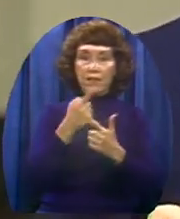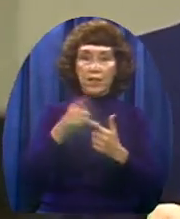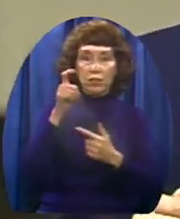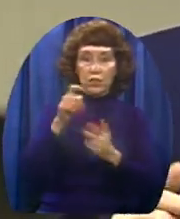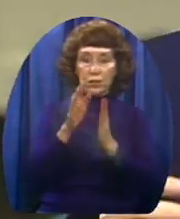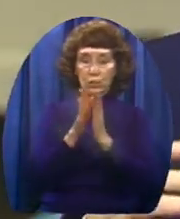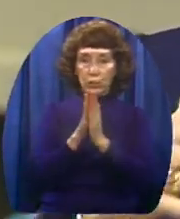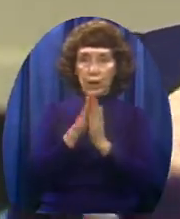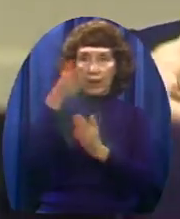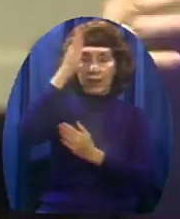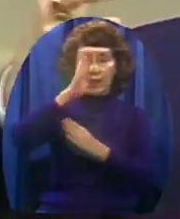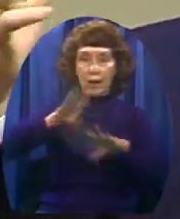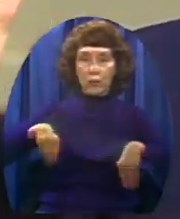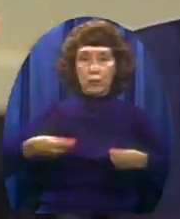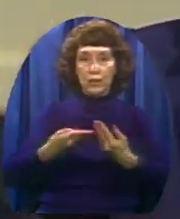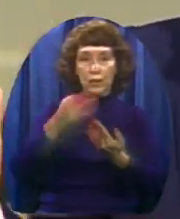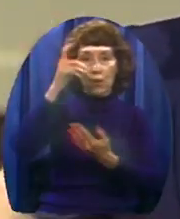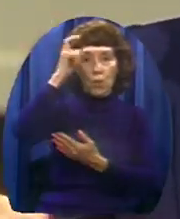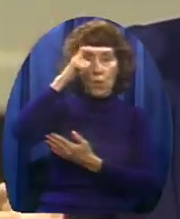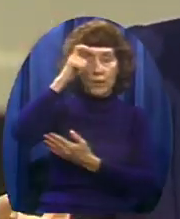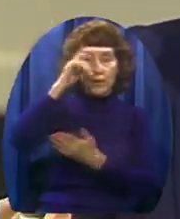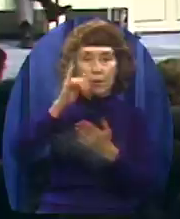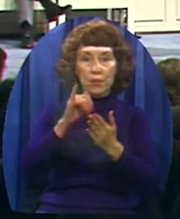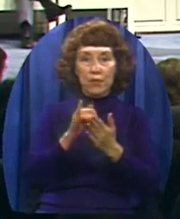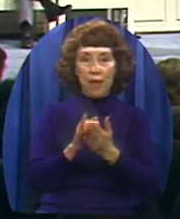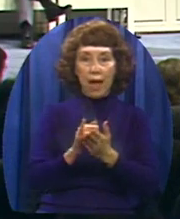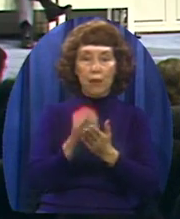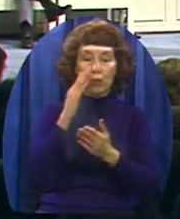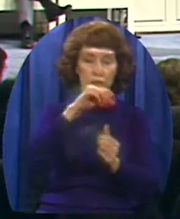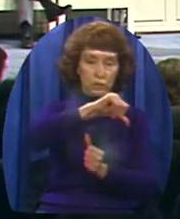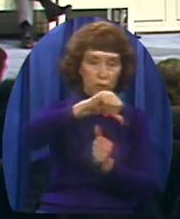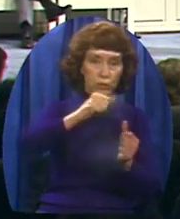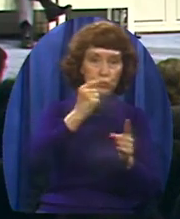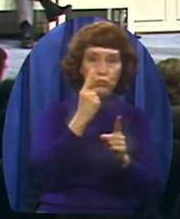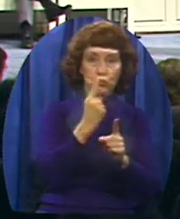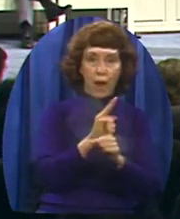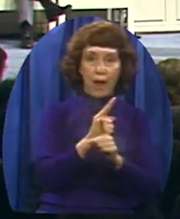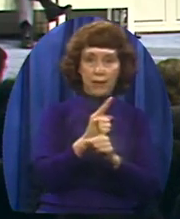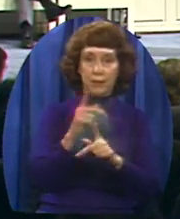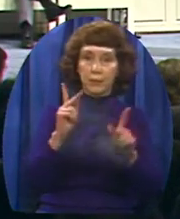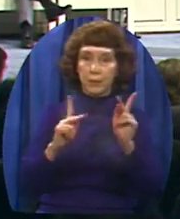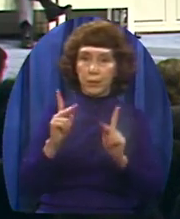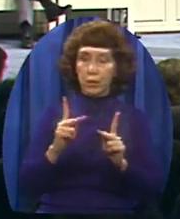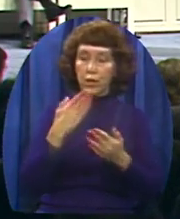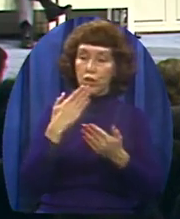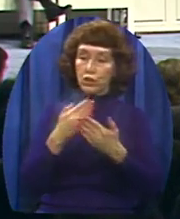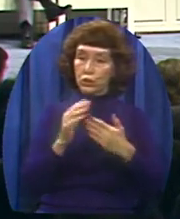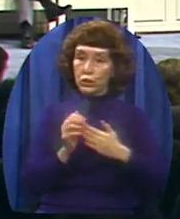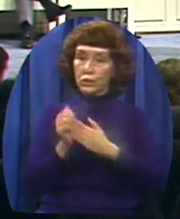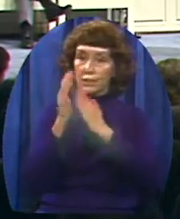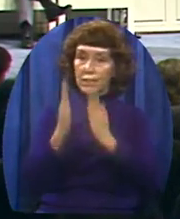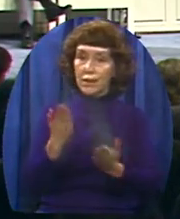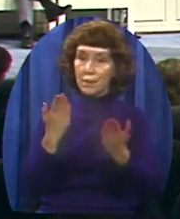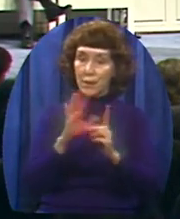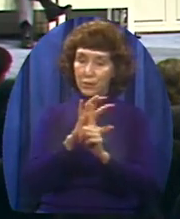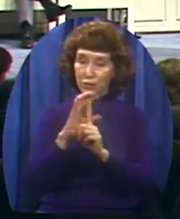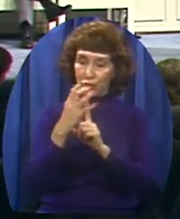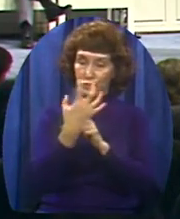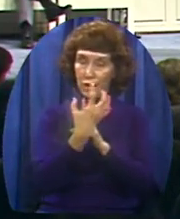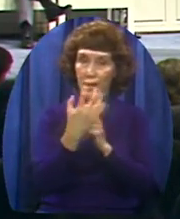leaders To associate themselves with the right kind of people A good leader can have bad people around him